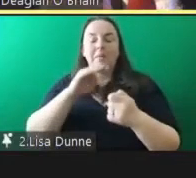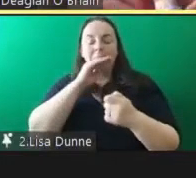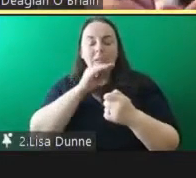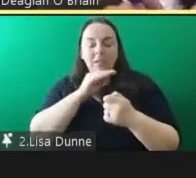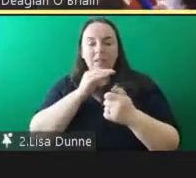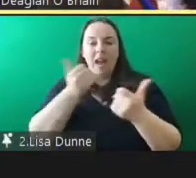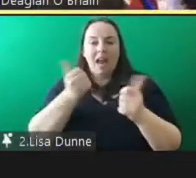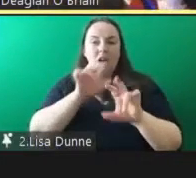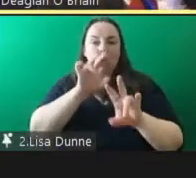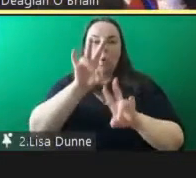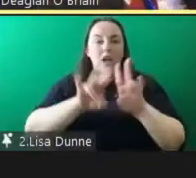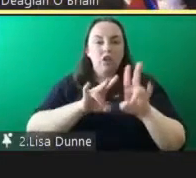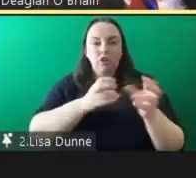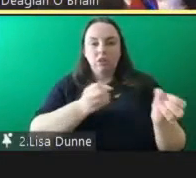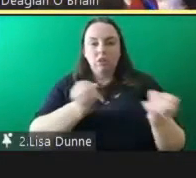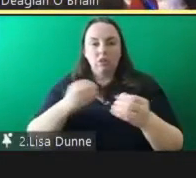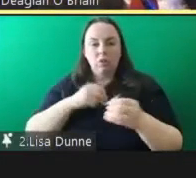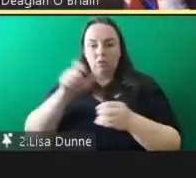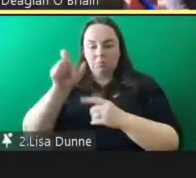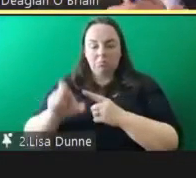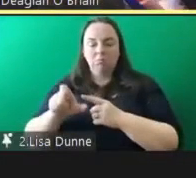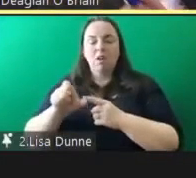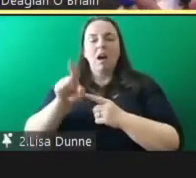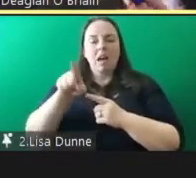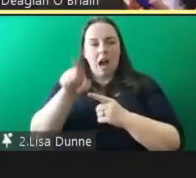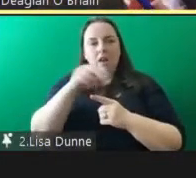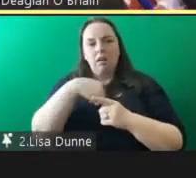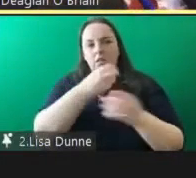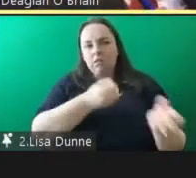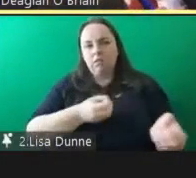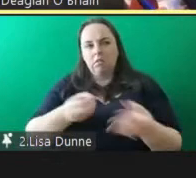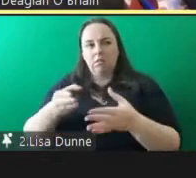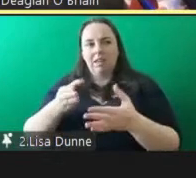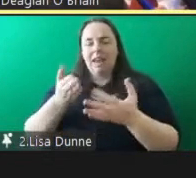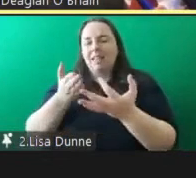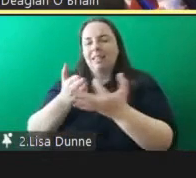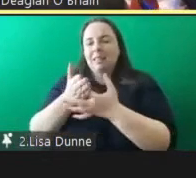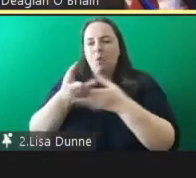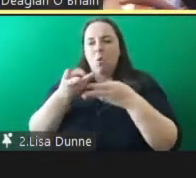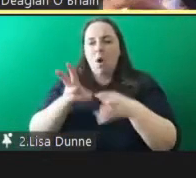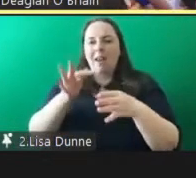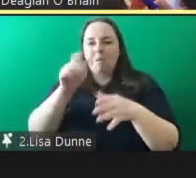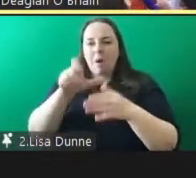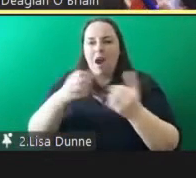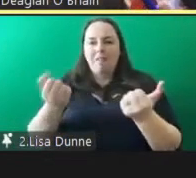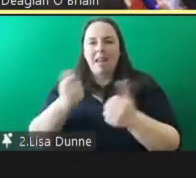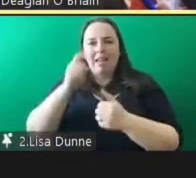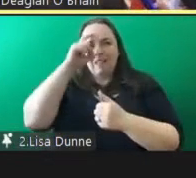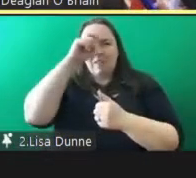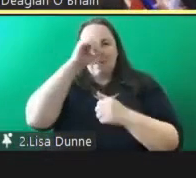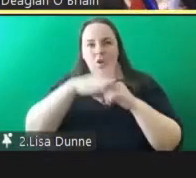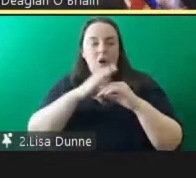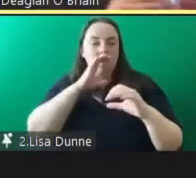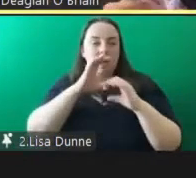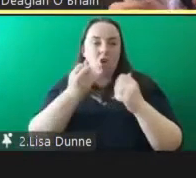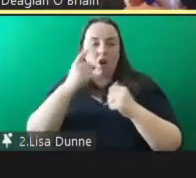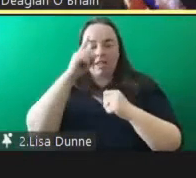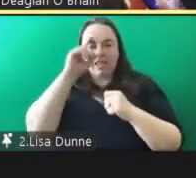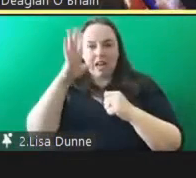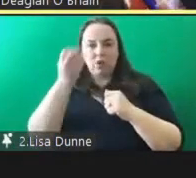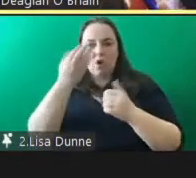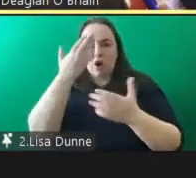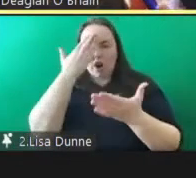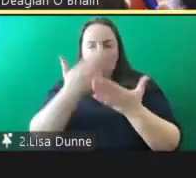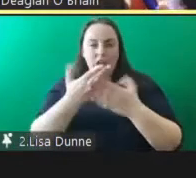relayed in a way that's accessible to a person who has communications difficulties or an intellectual or learning